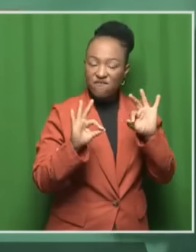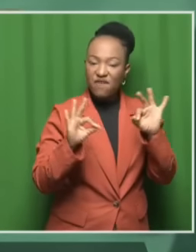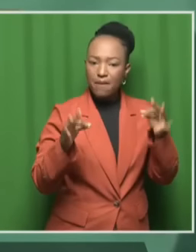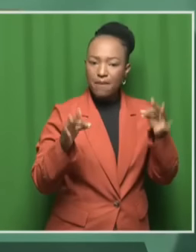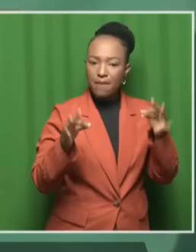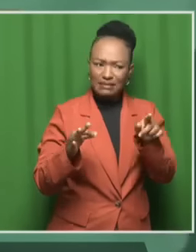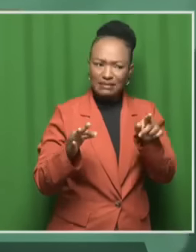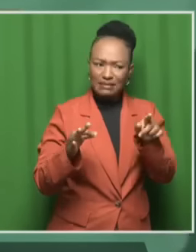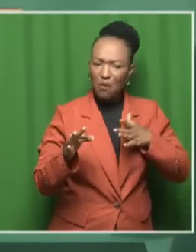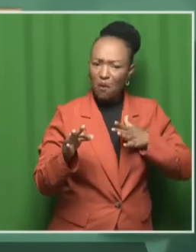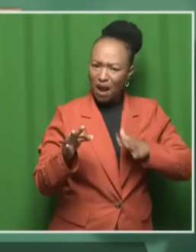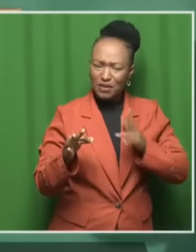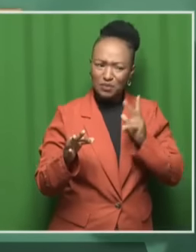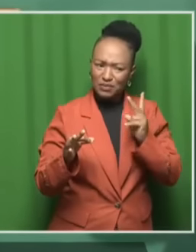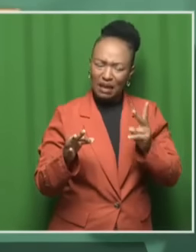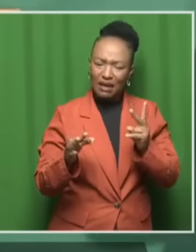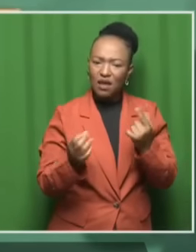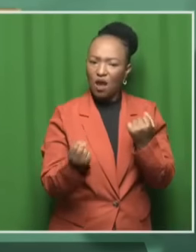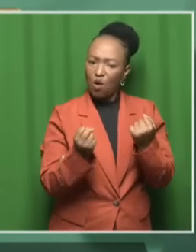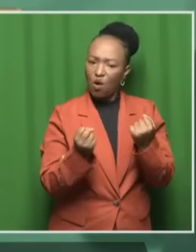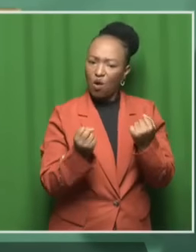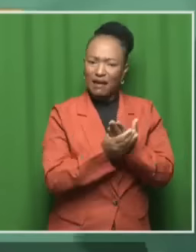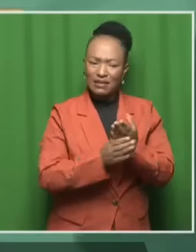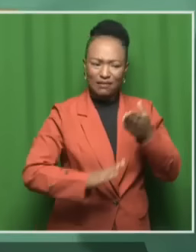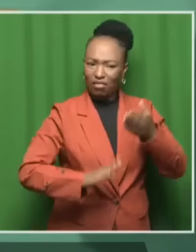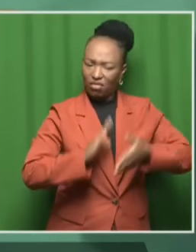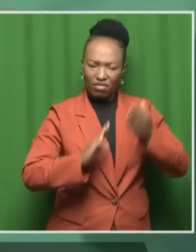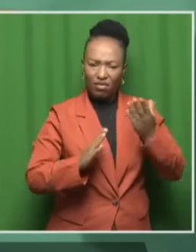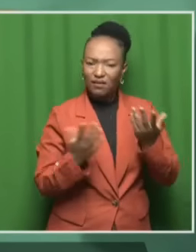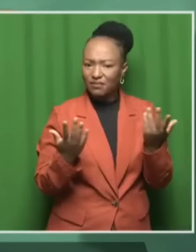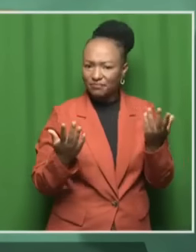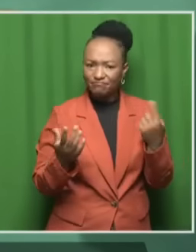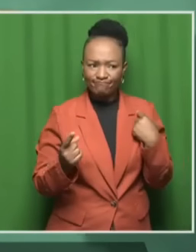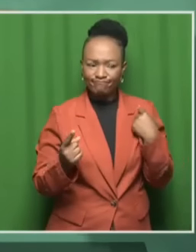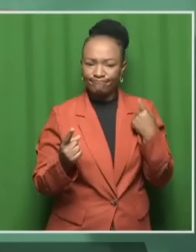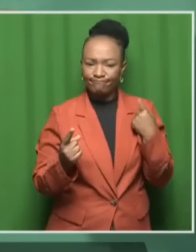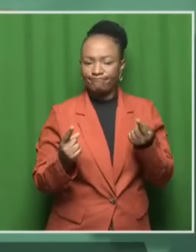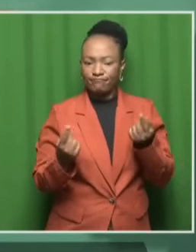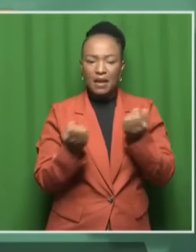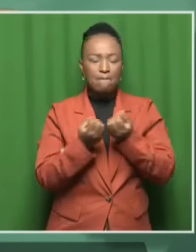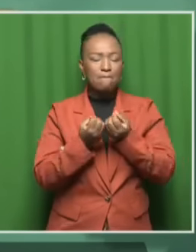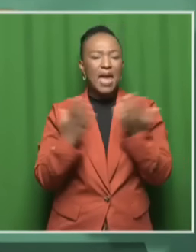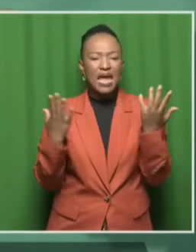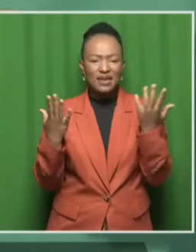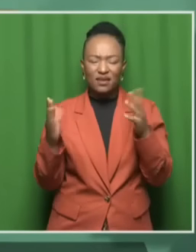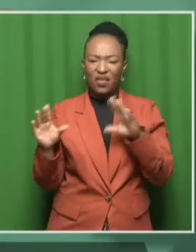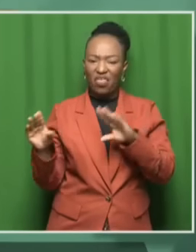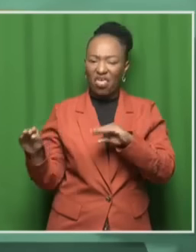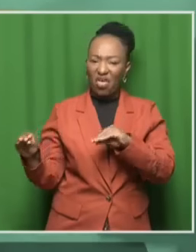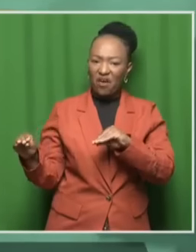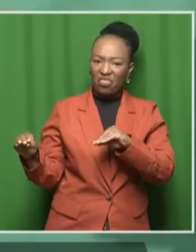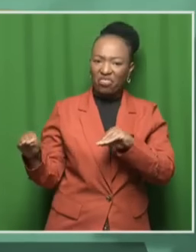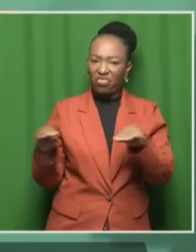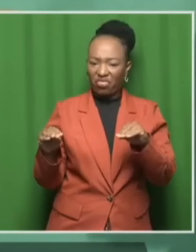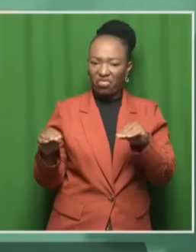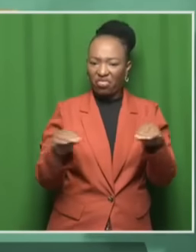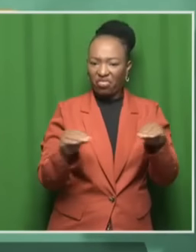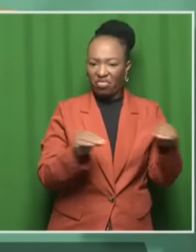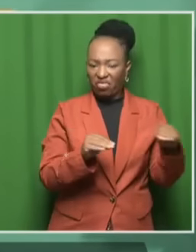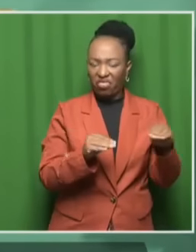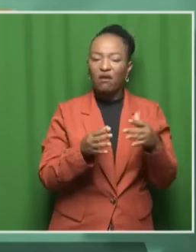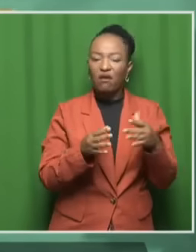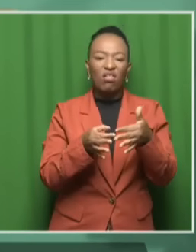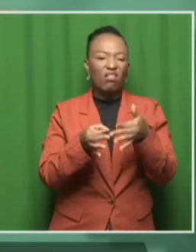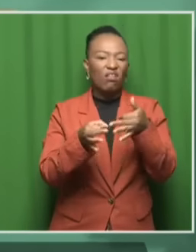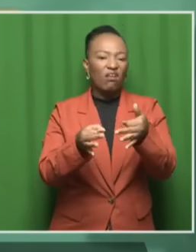trial come to an end, which you correctly pointed out. It has been marred by several delays, including the latest one with the ill